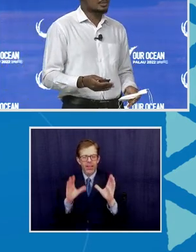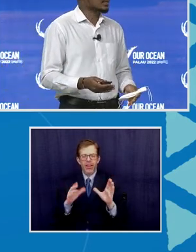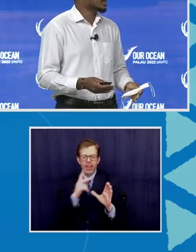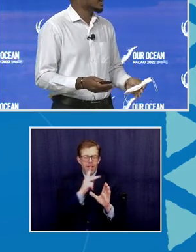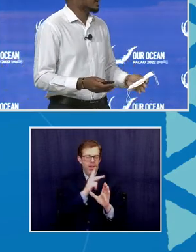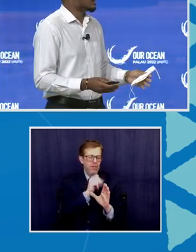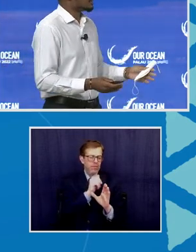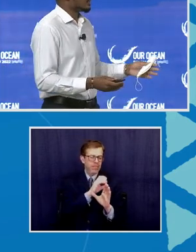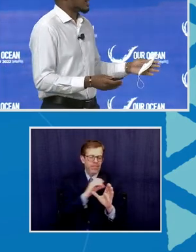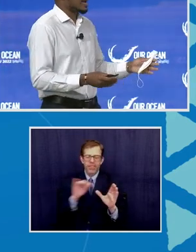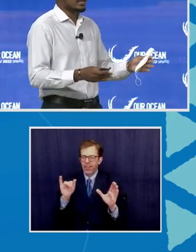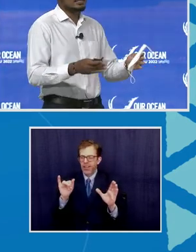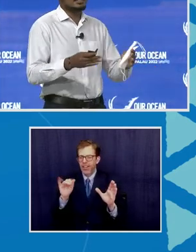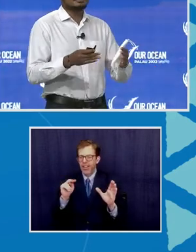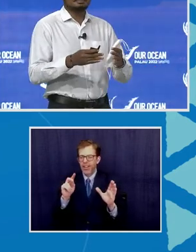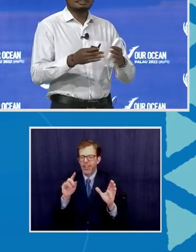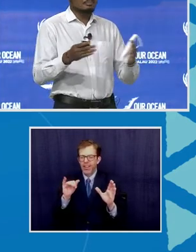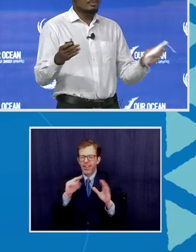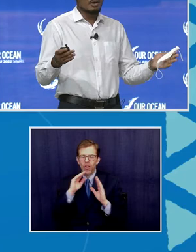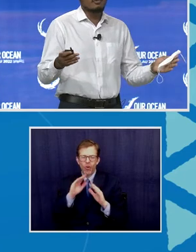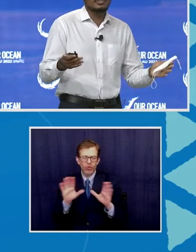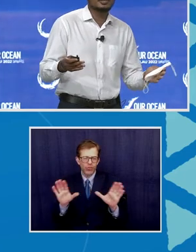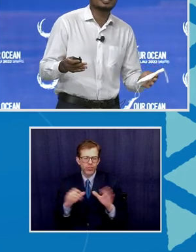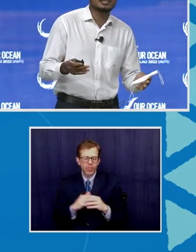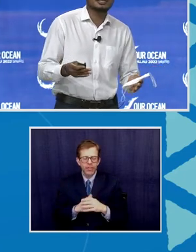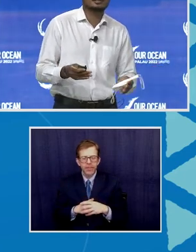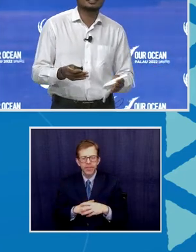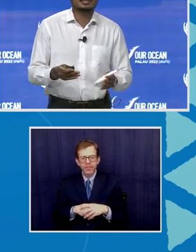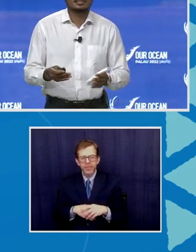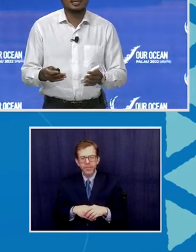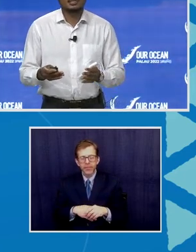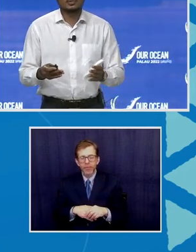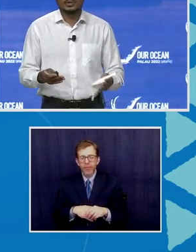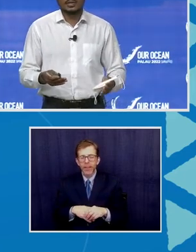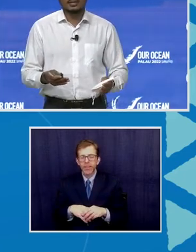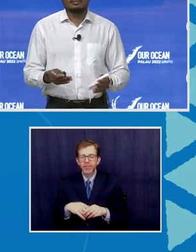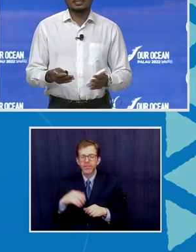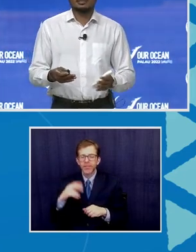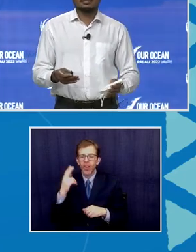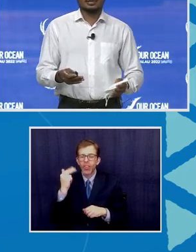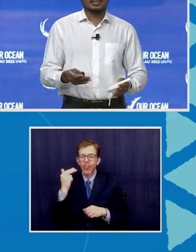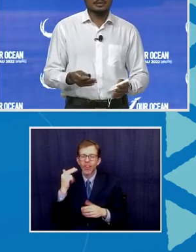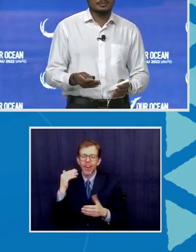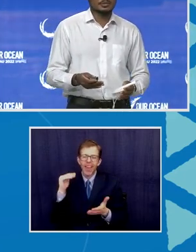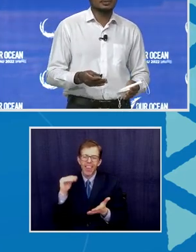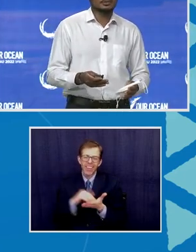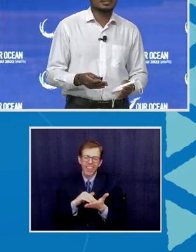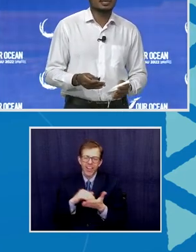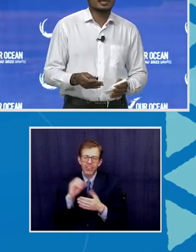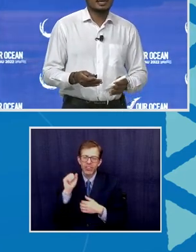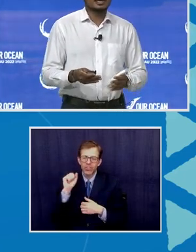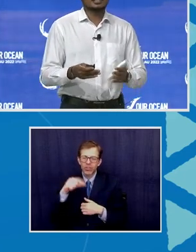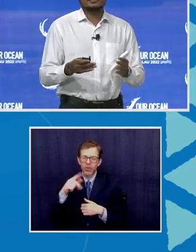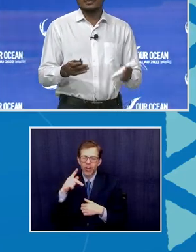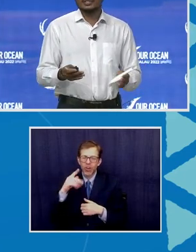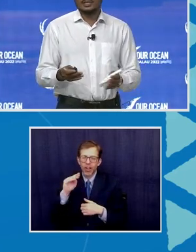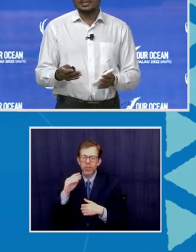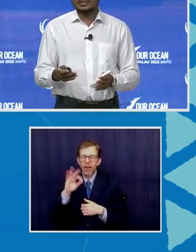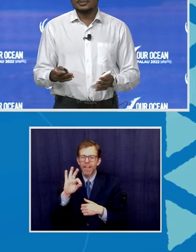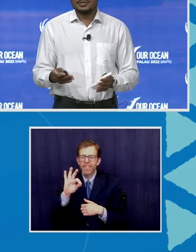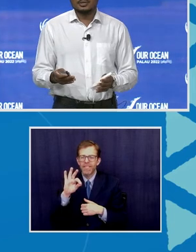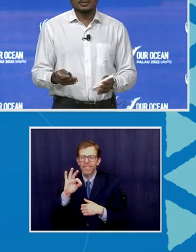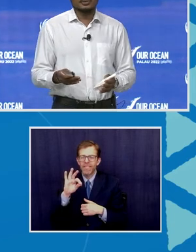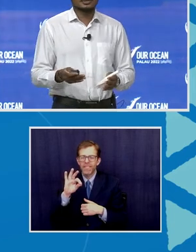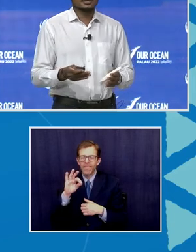oceans. And it has over 13,000 square kilometers of maritime zones. And its